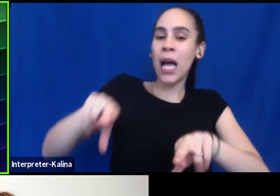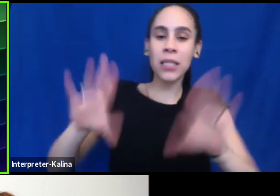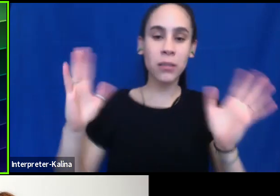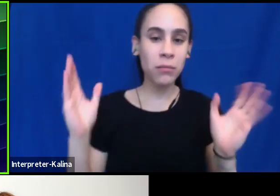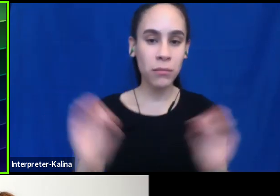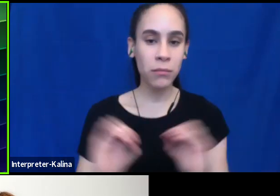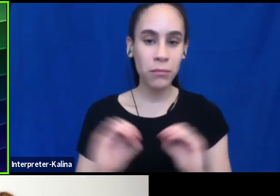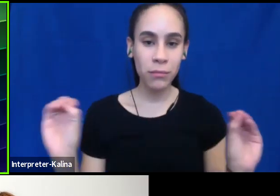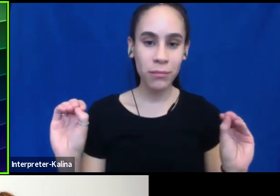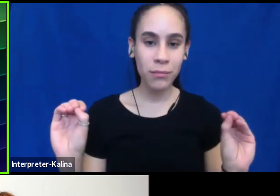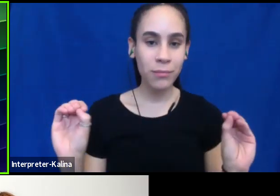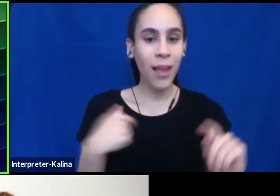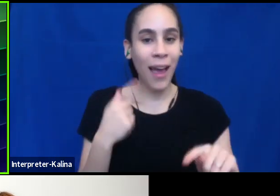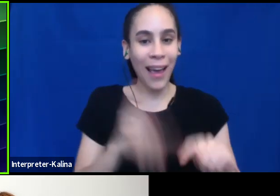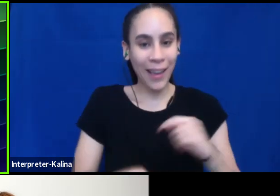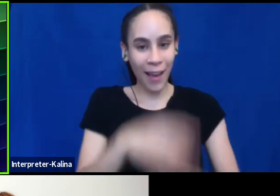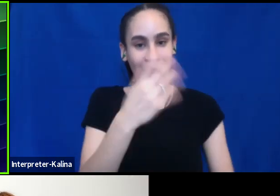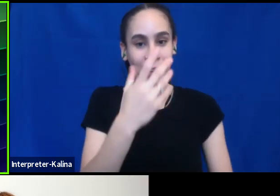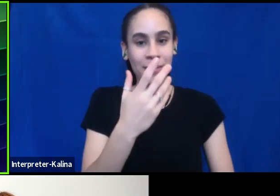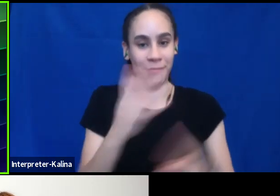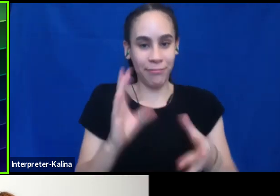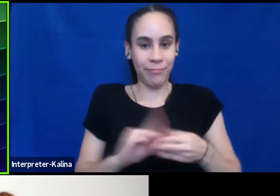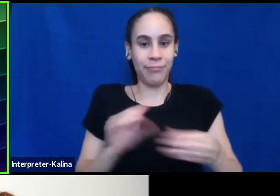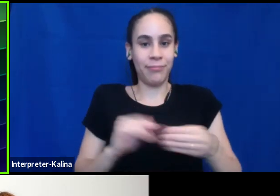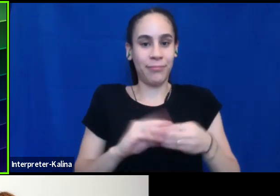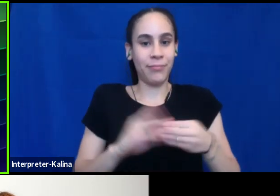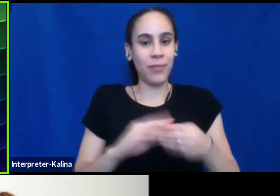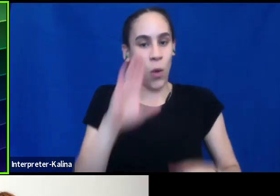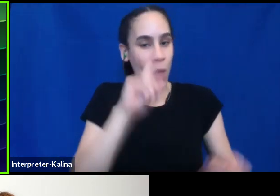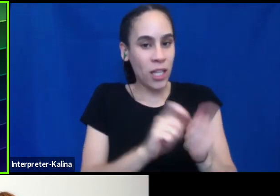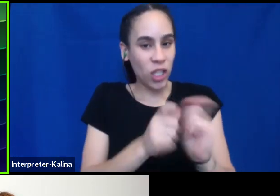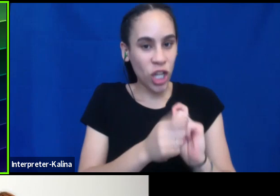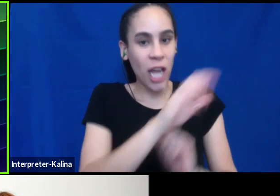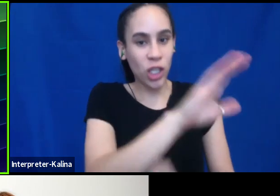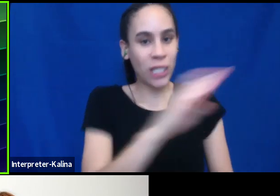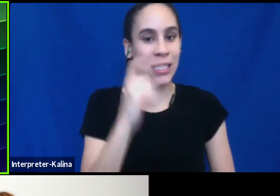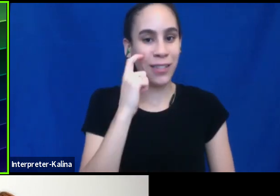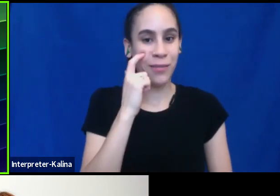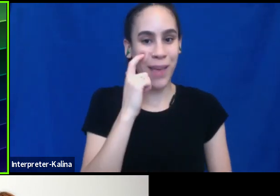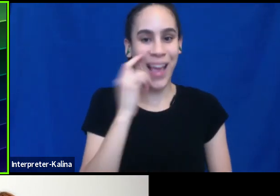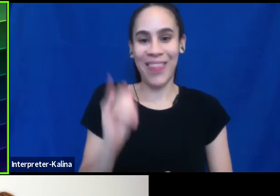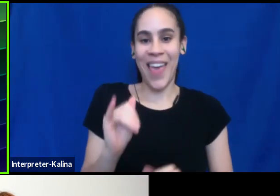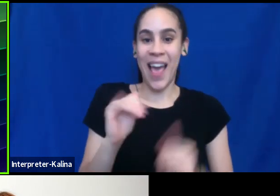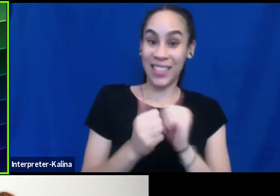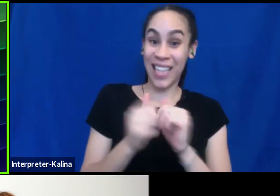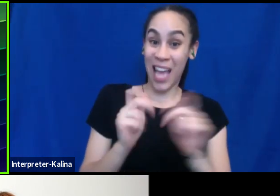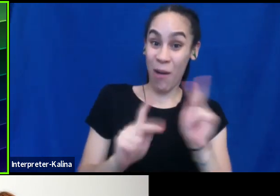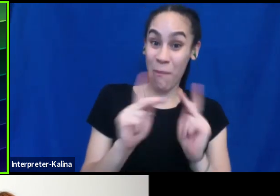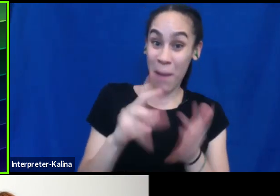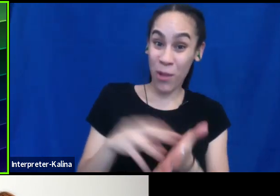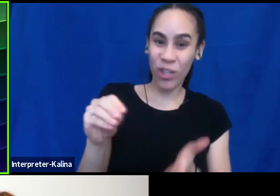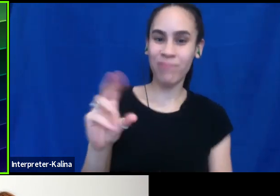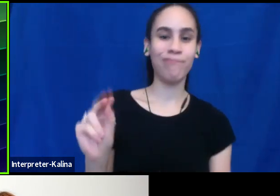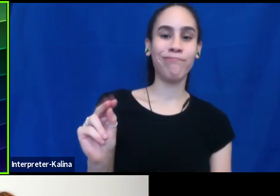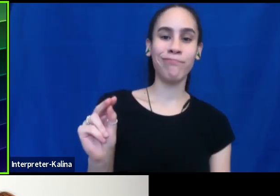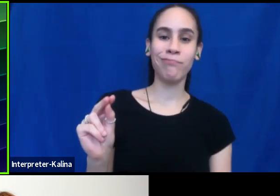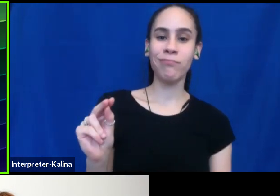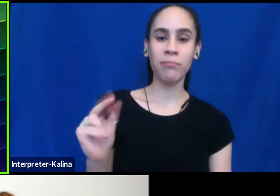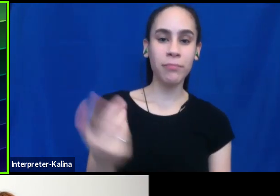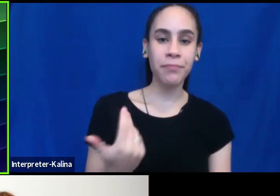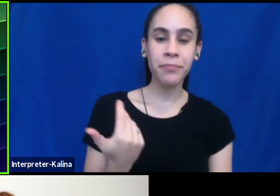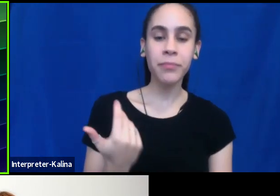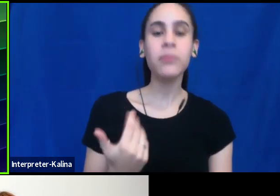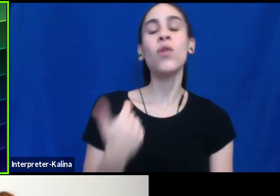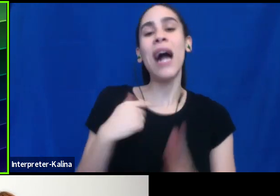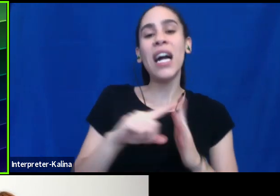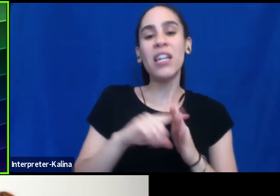say to your uncle, that's going to change his mind. That's not how people learn. Um, that's not how any of us learn. So, so I start the chapter with